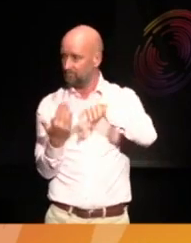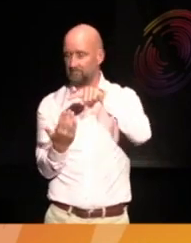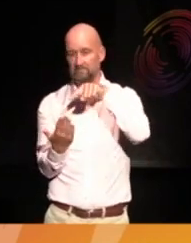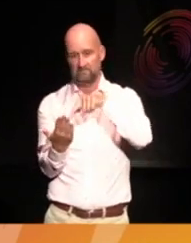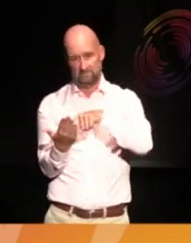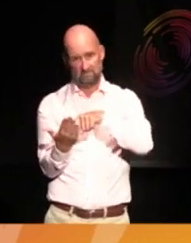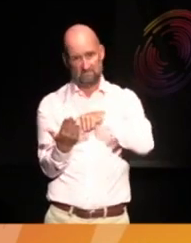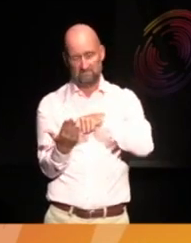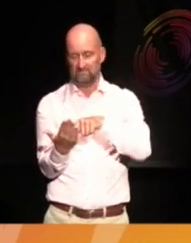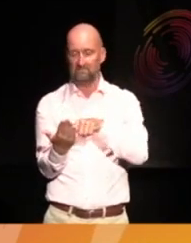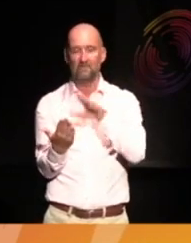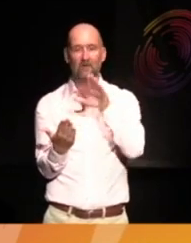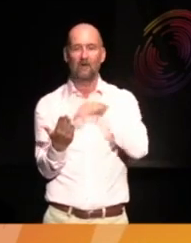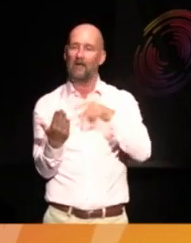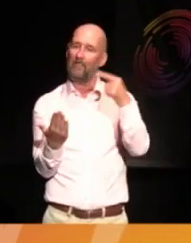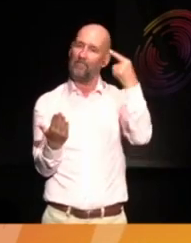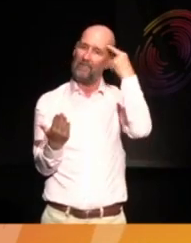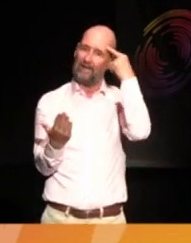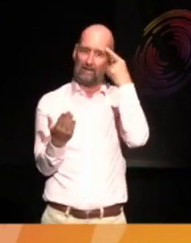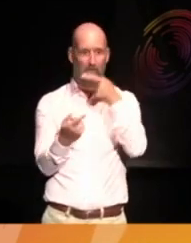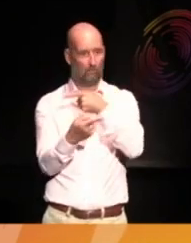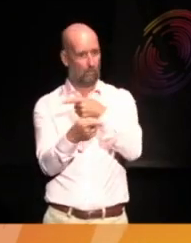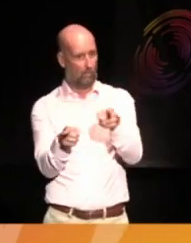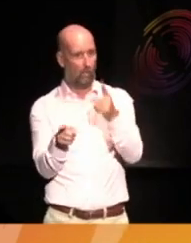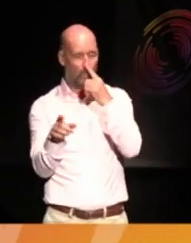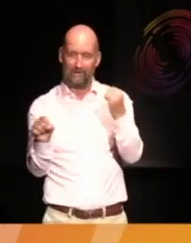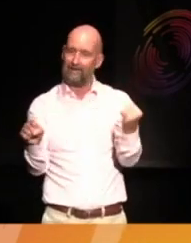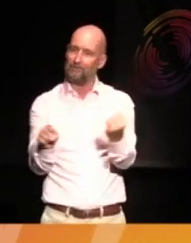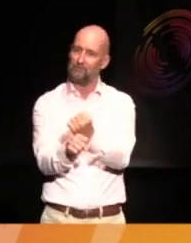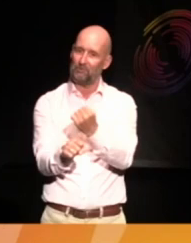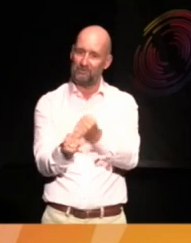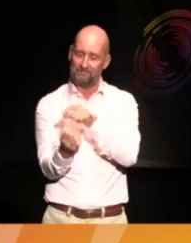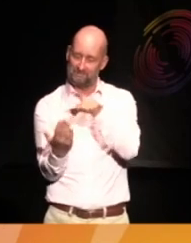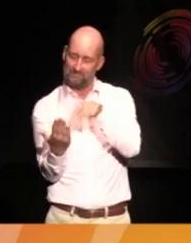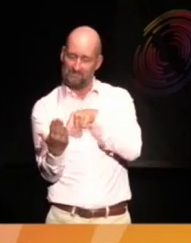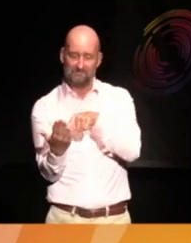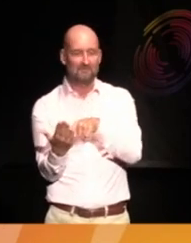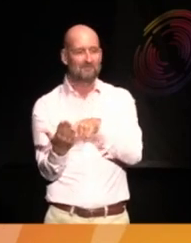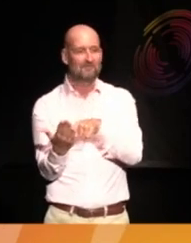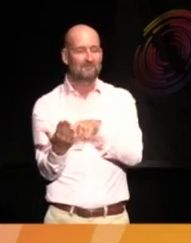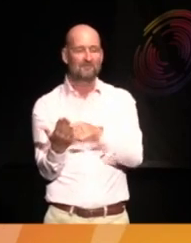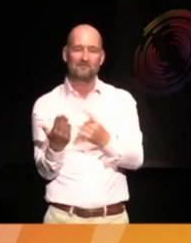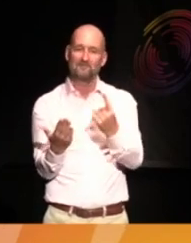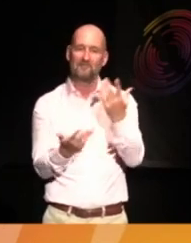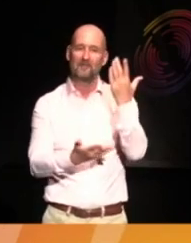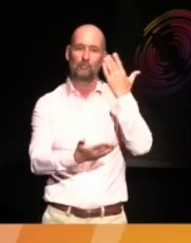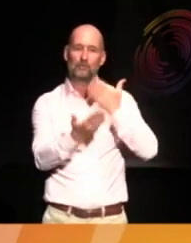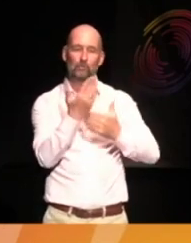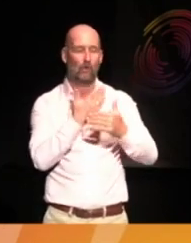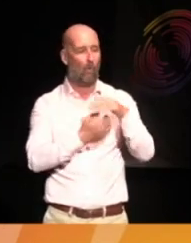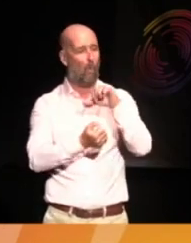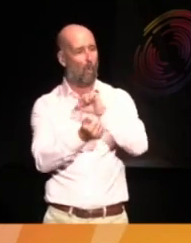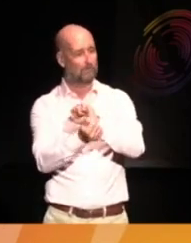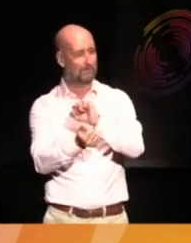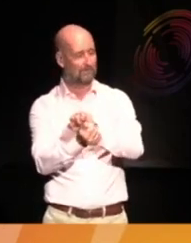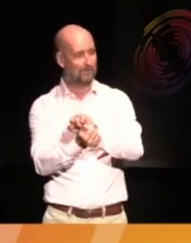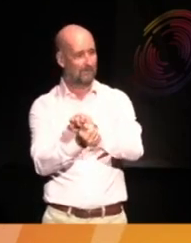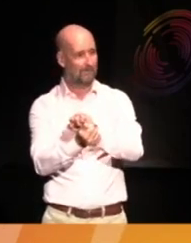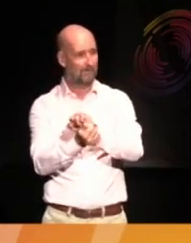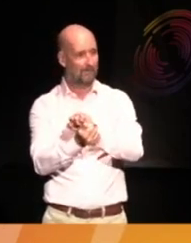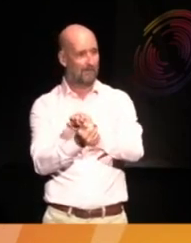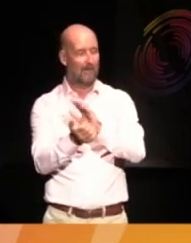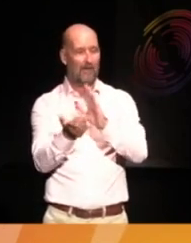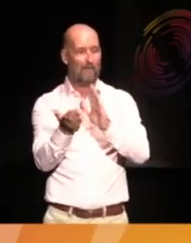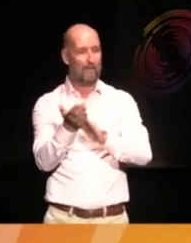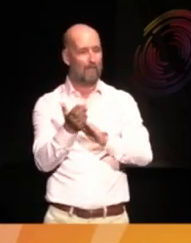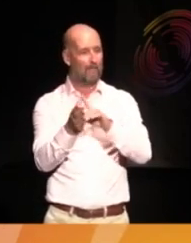thinking about what we can do, which come from one of the traditional owners, a man called Mangu